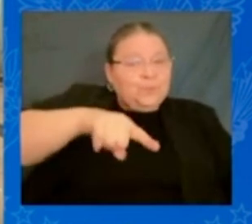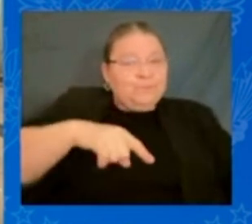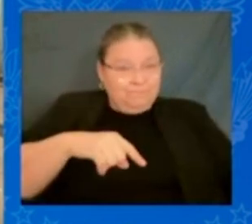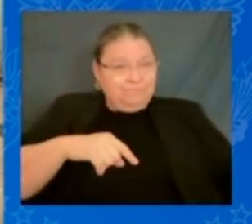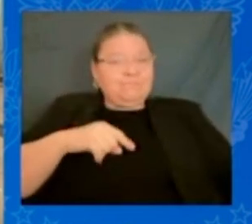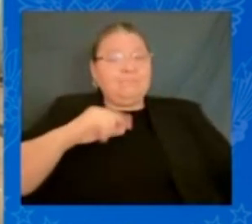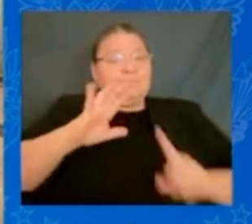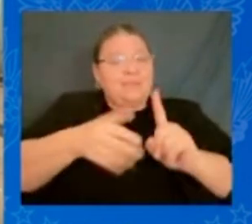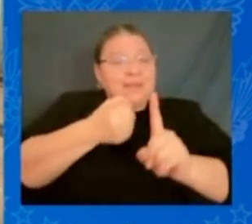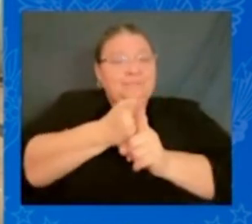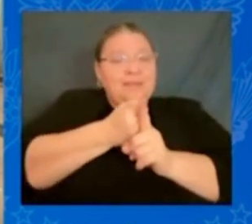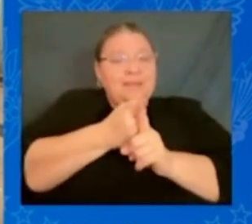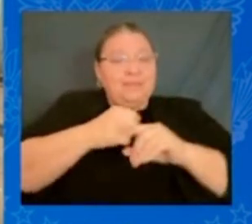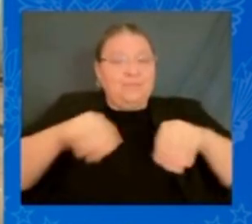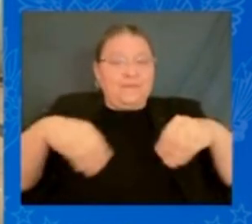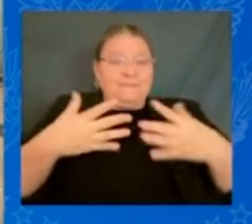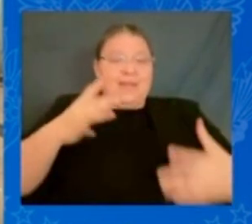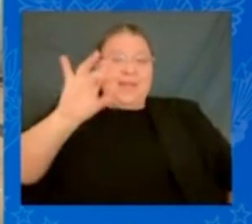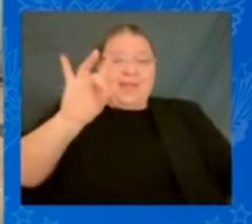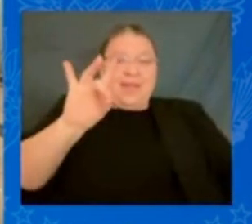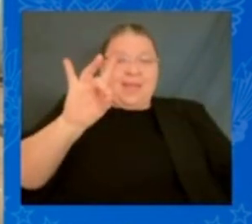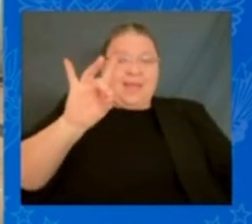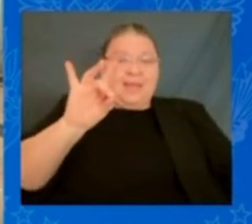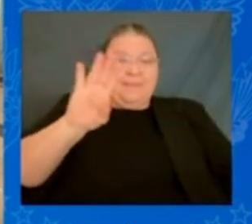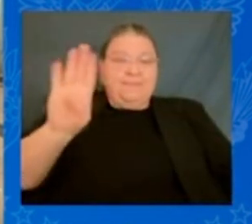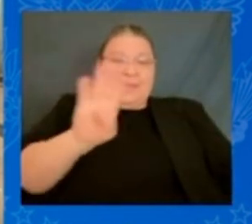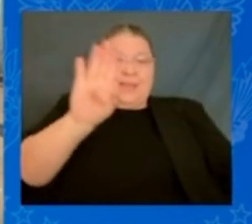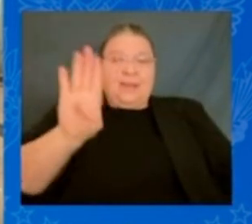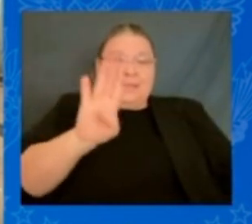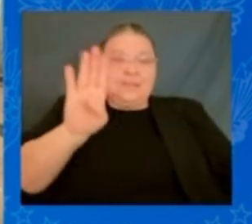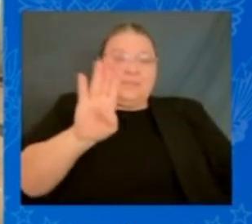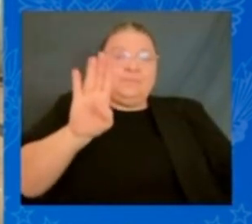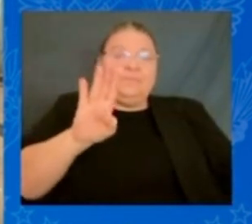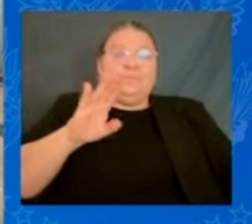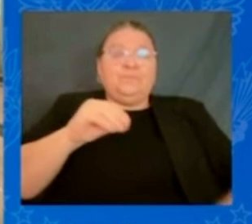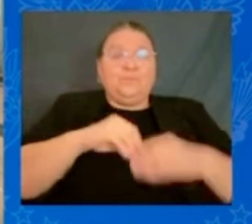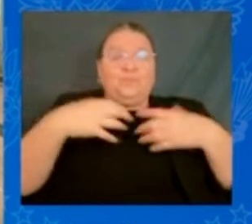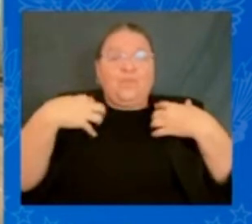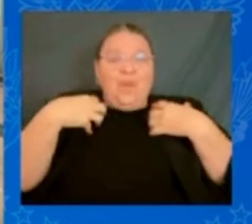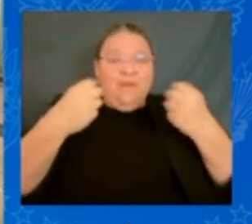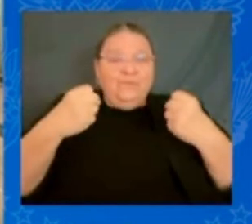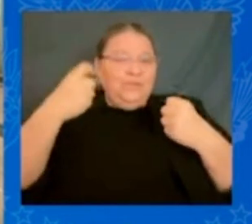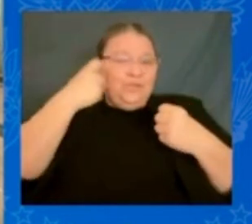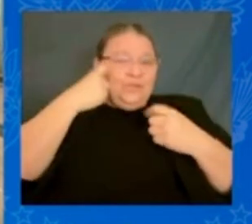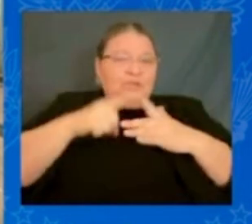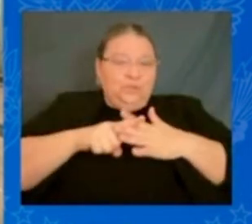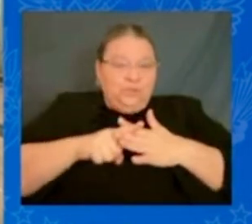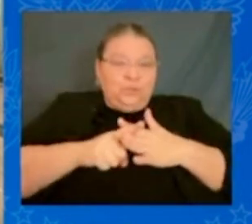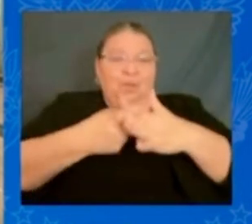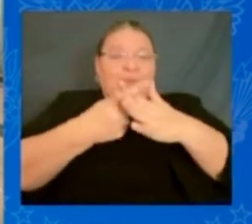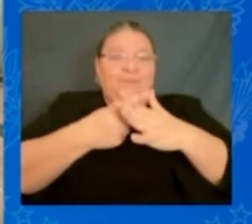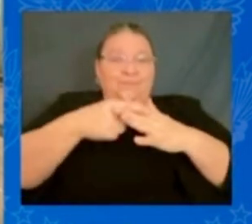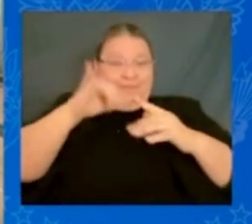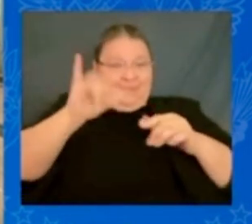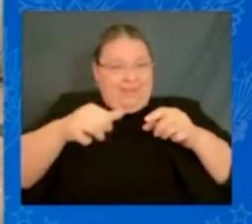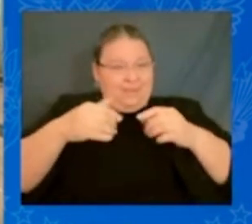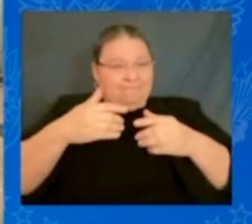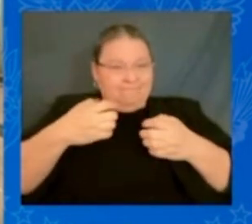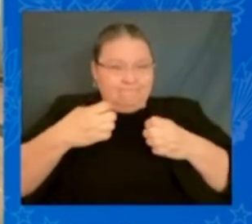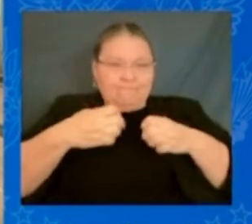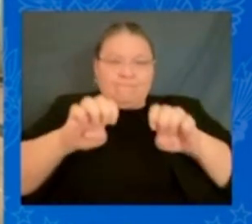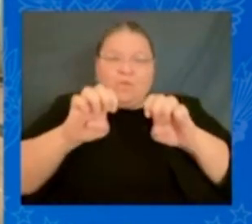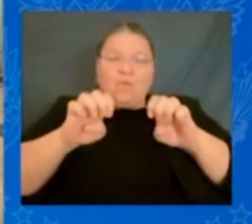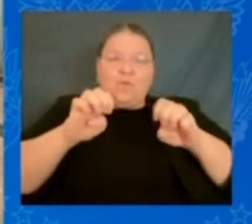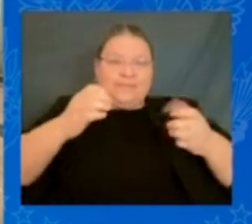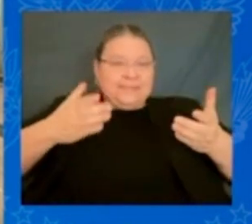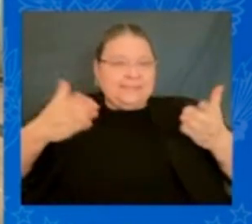recovery, and we're just getting started to rebuild an effort. And we're here — we'll be here as long as it takes. The